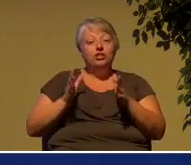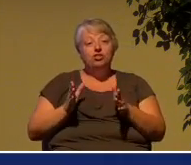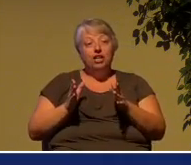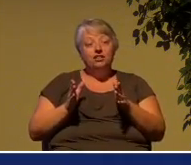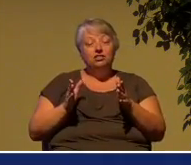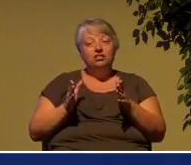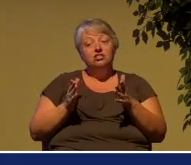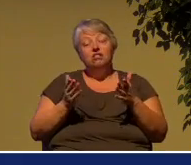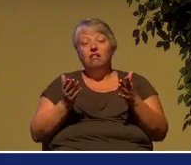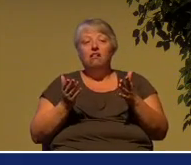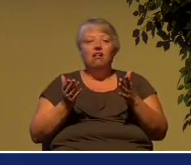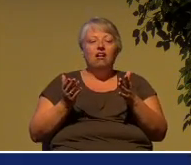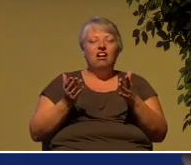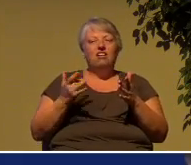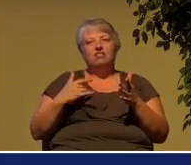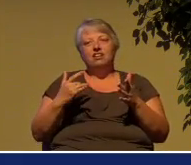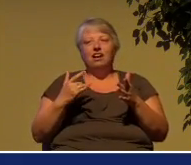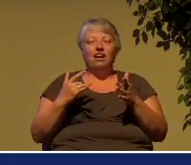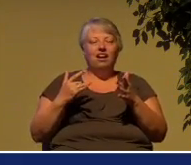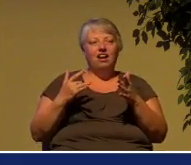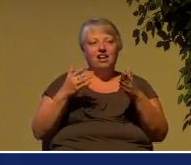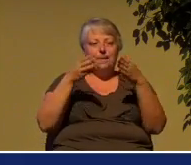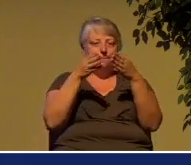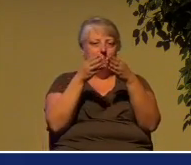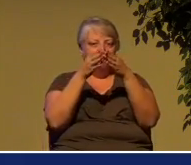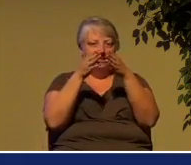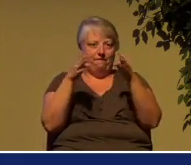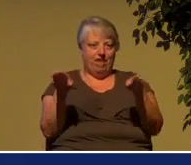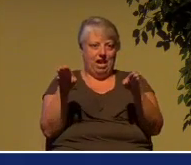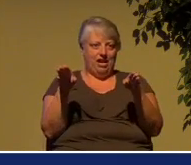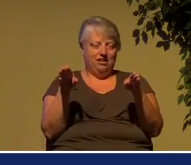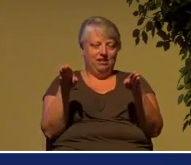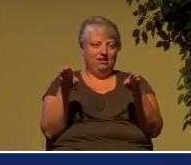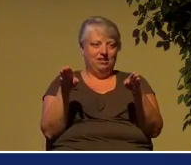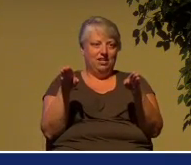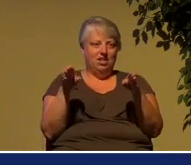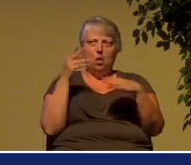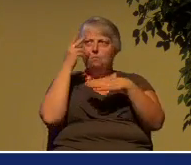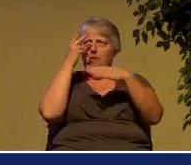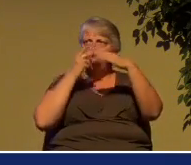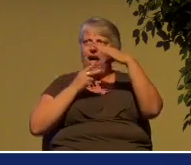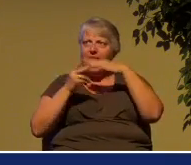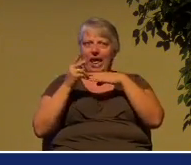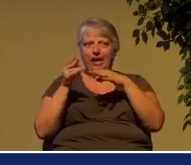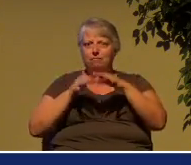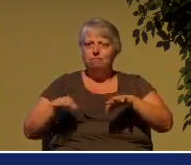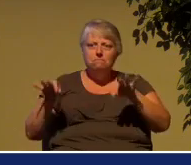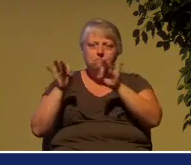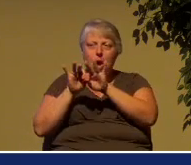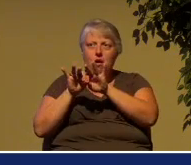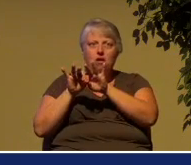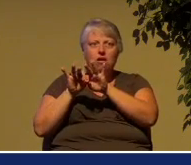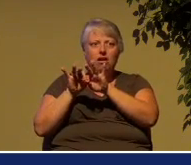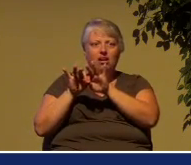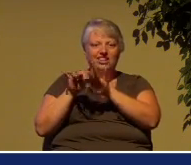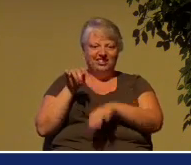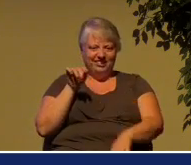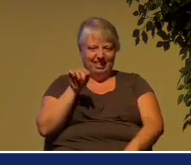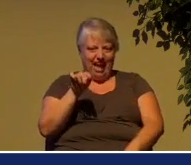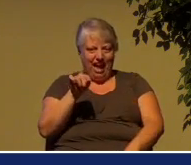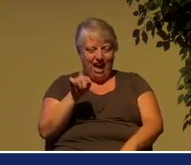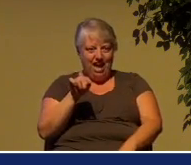are divided about the prophetic significance of this latest return